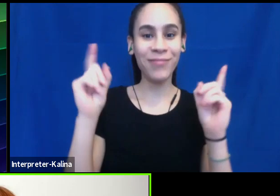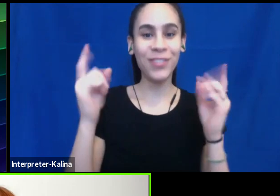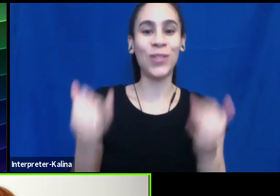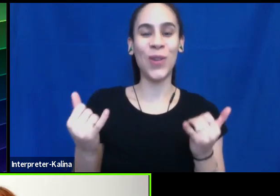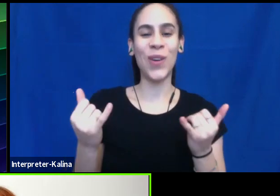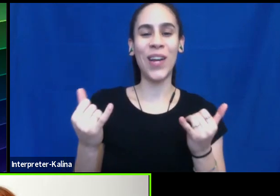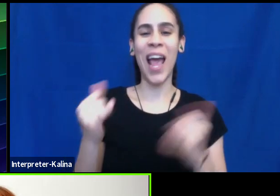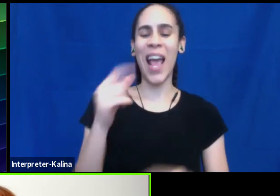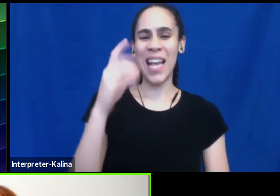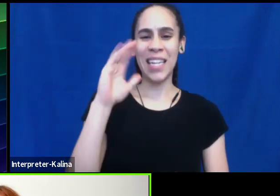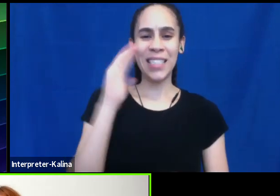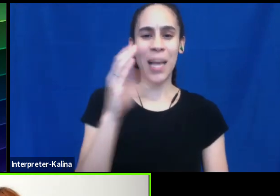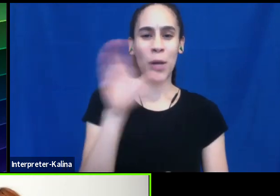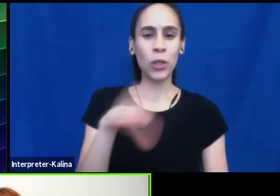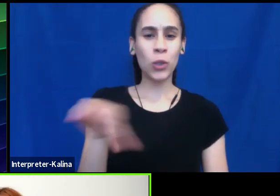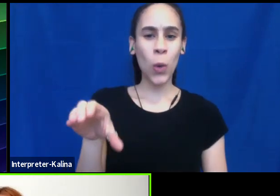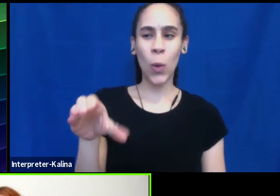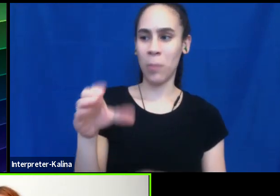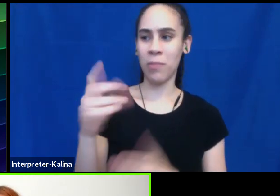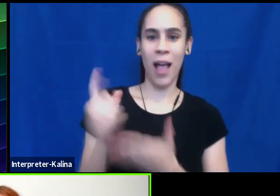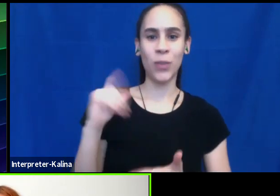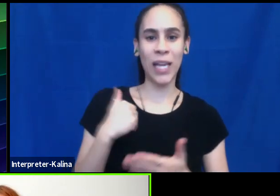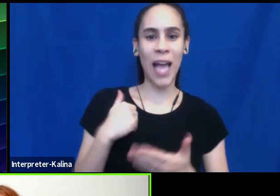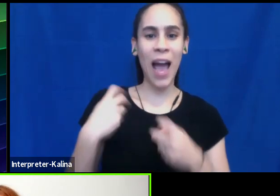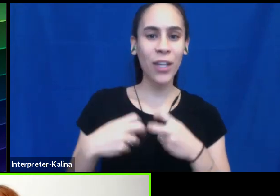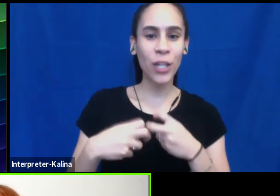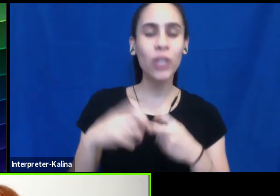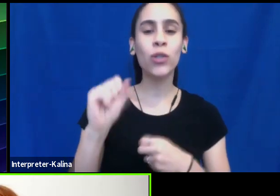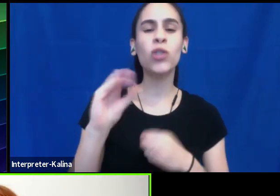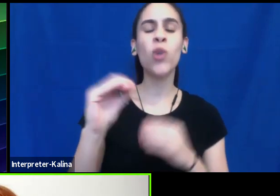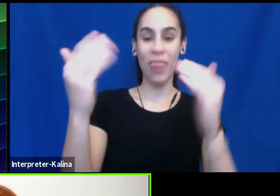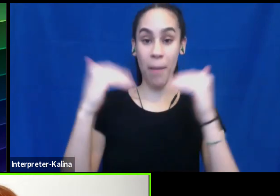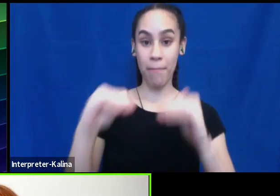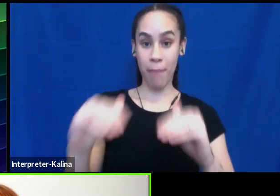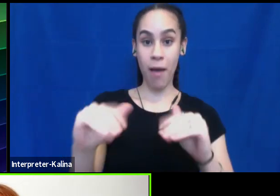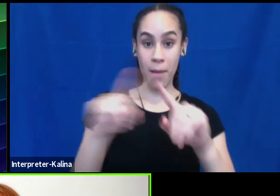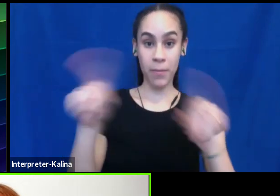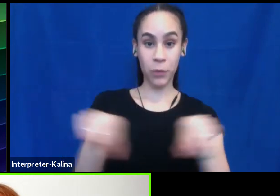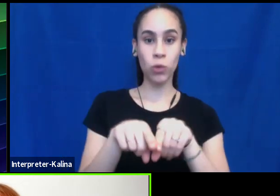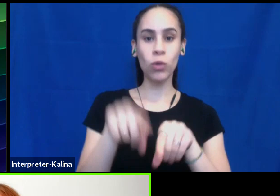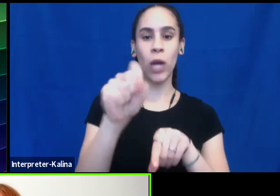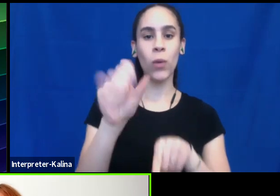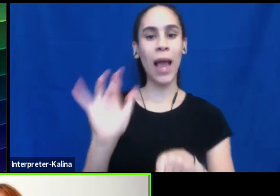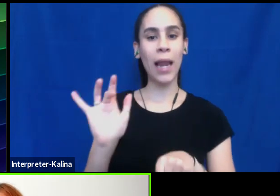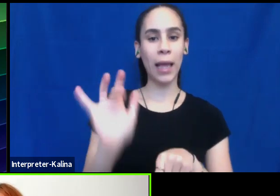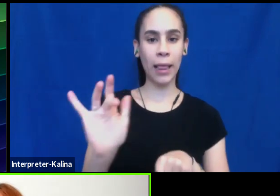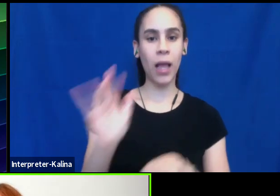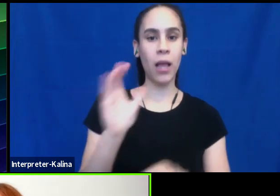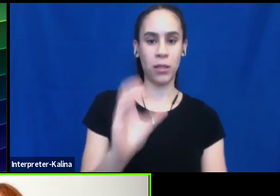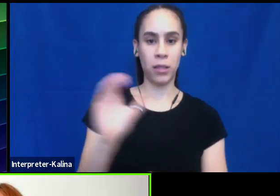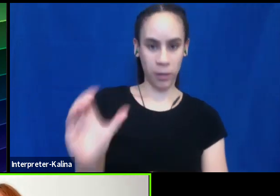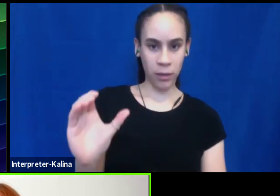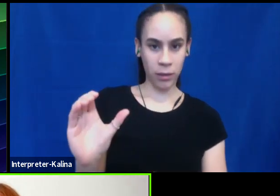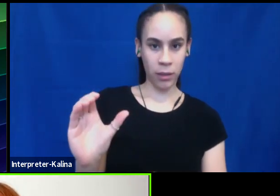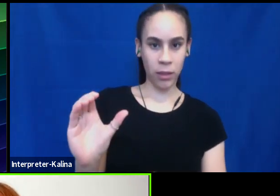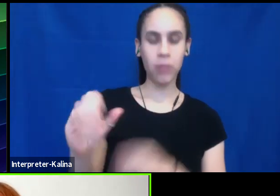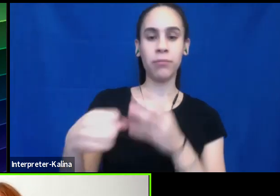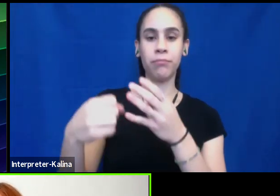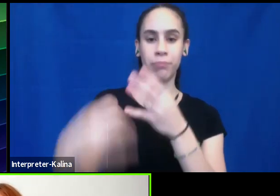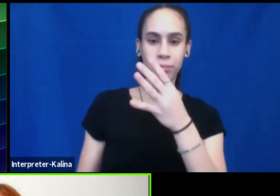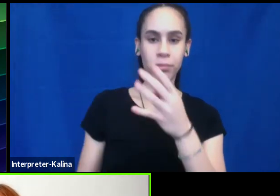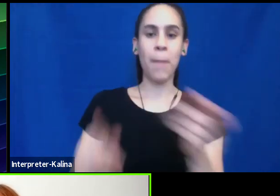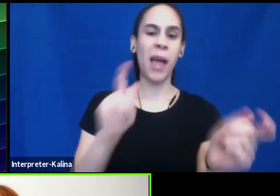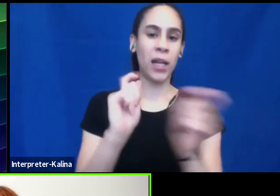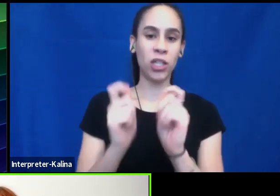had some issues, but this week it's back. So just go down to the bottom of your screen, click closed caption, and you can make adjustments